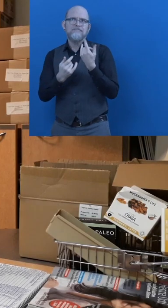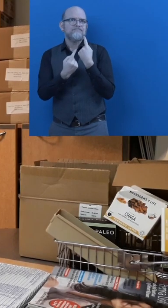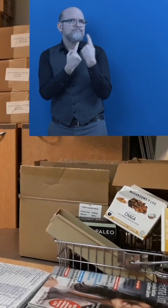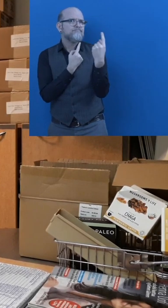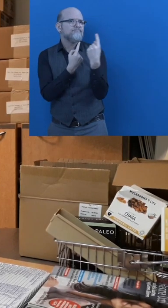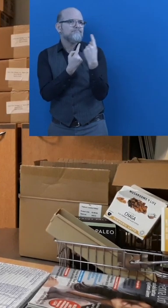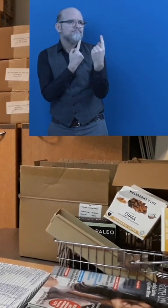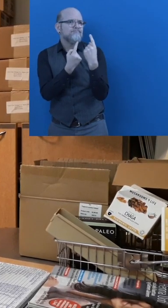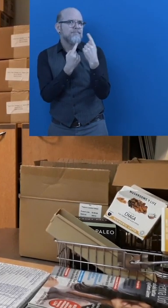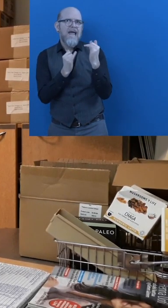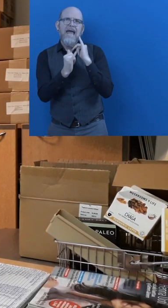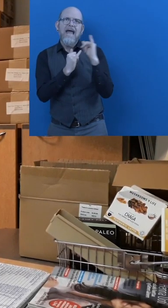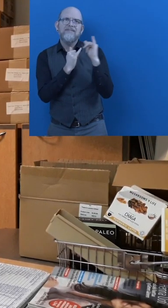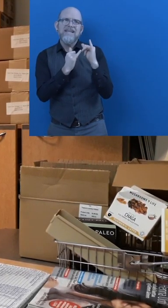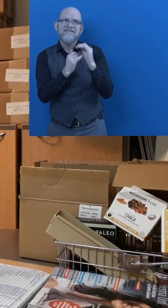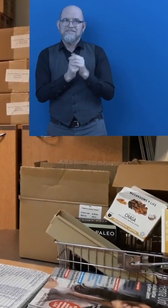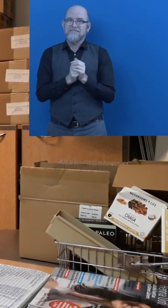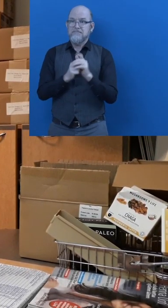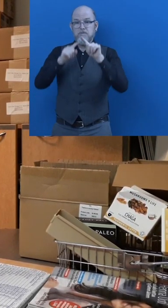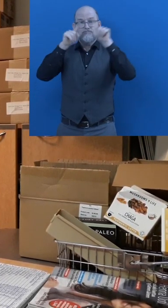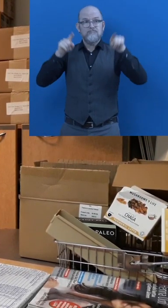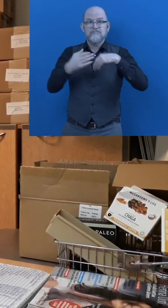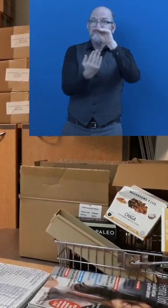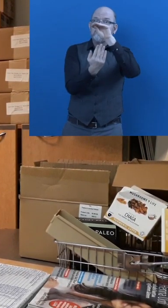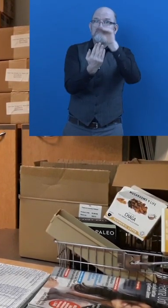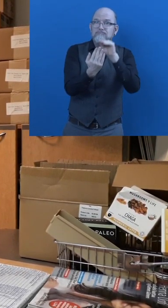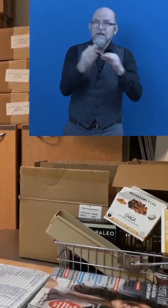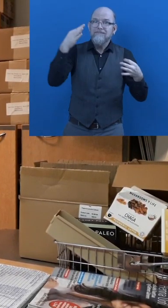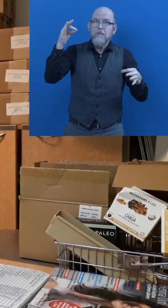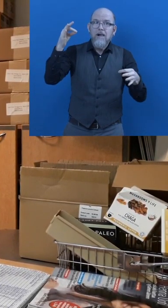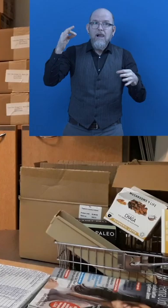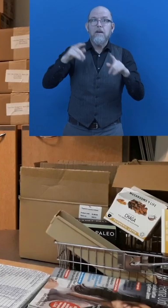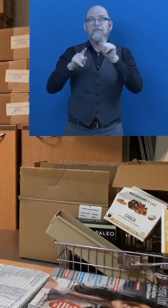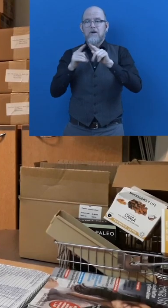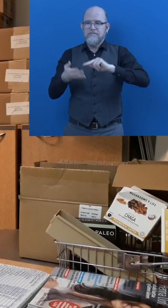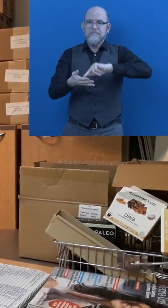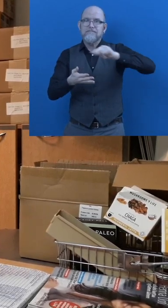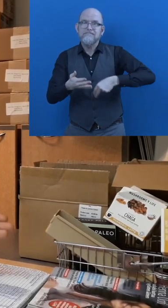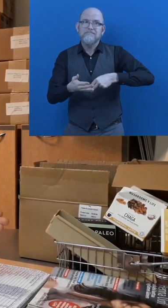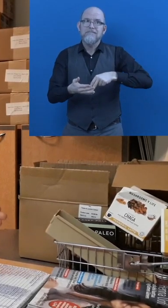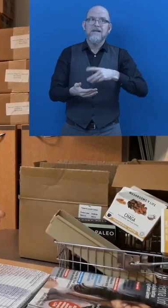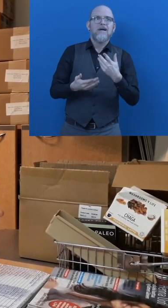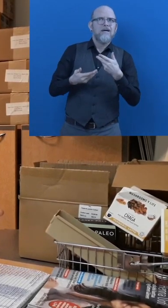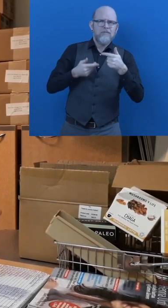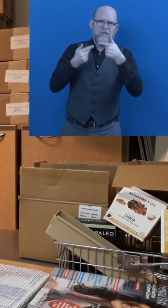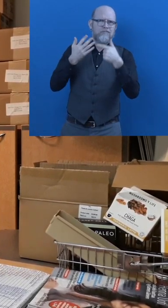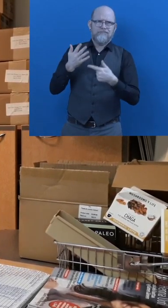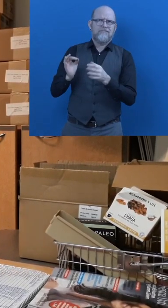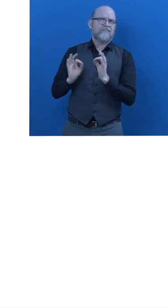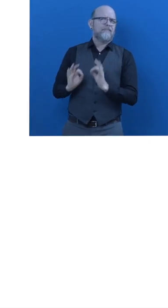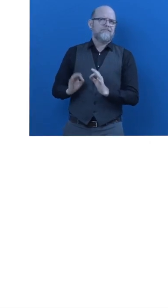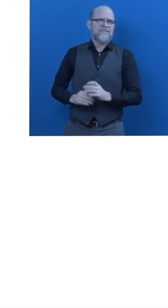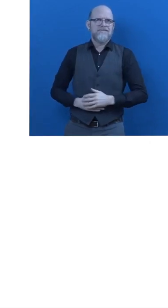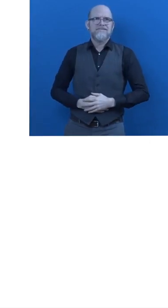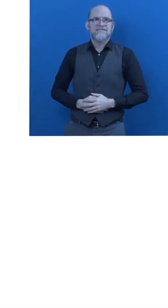filling out forms, signing contracts, and etc. Zero